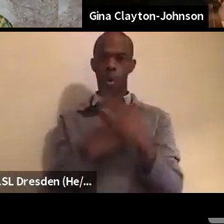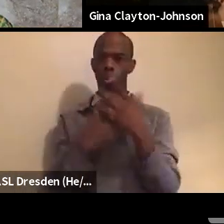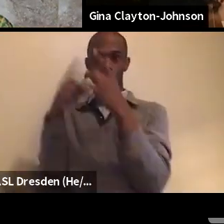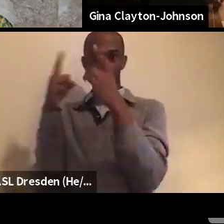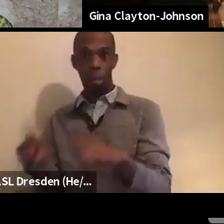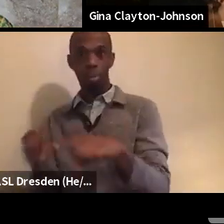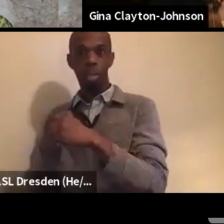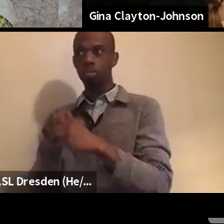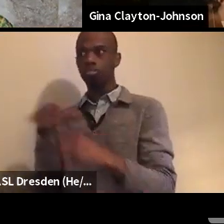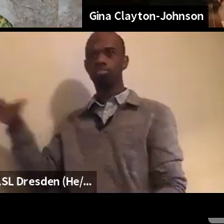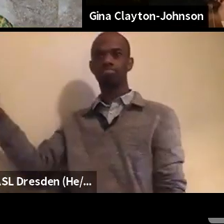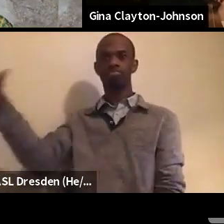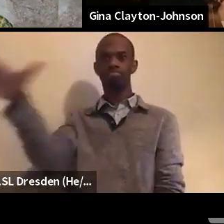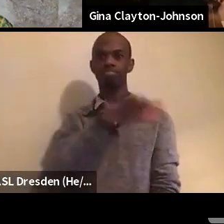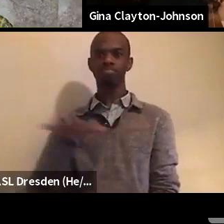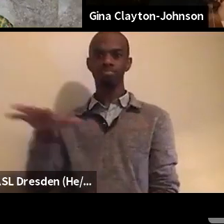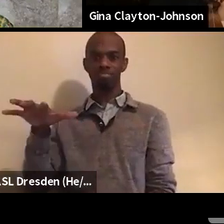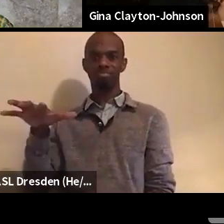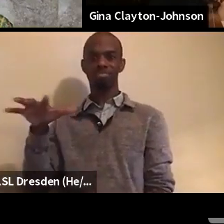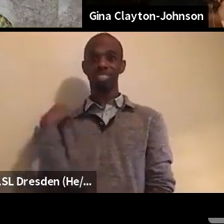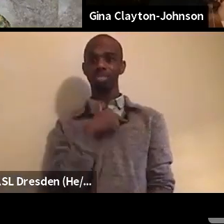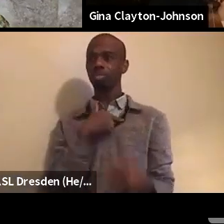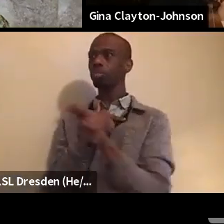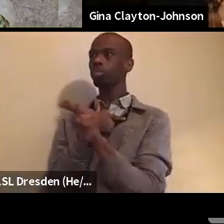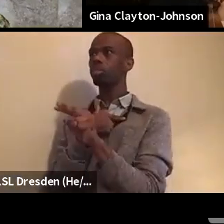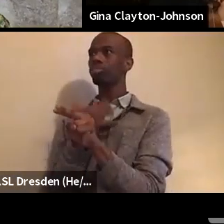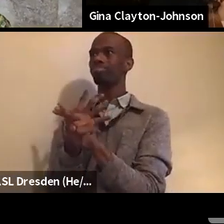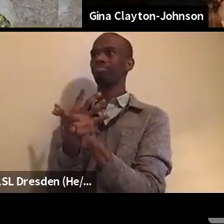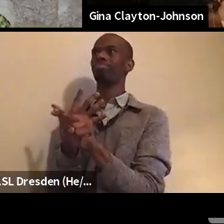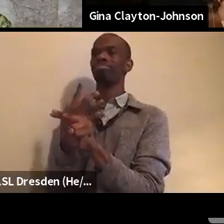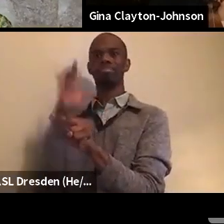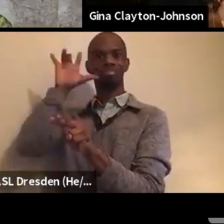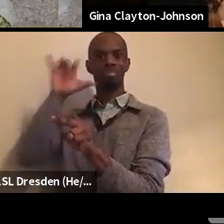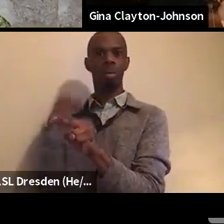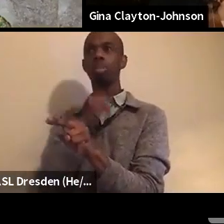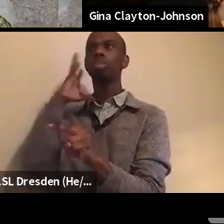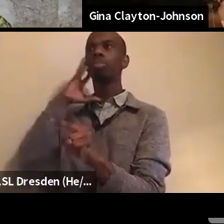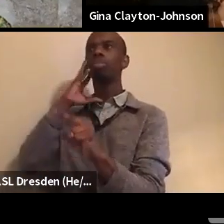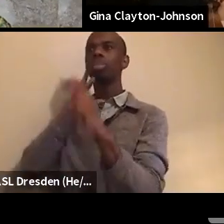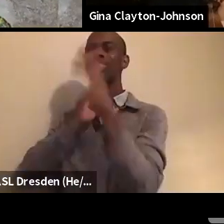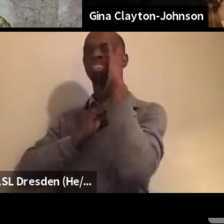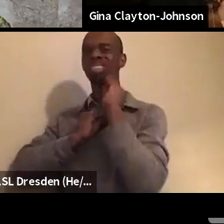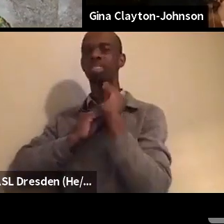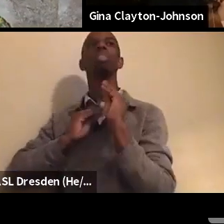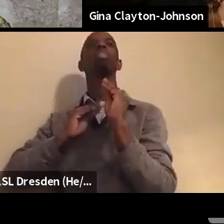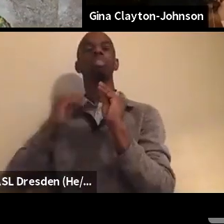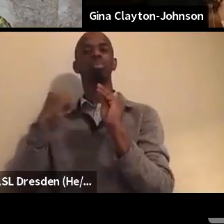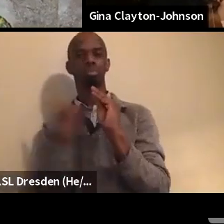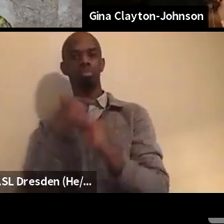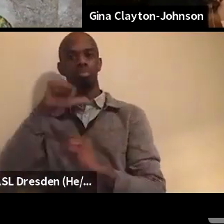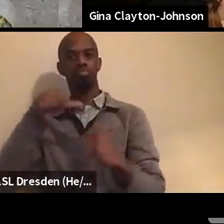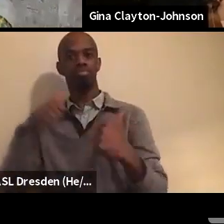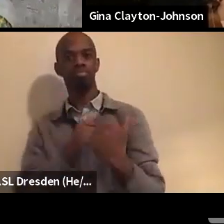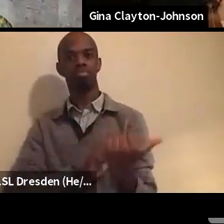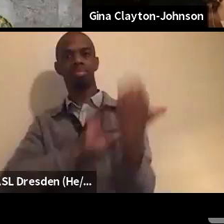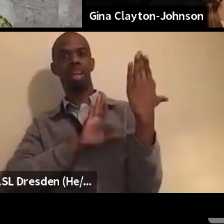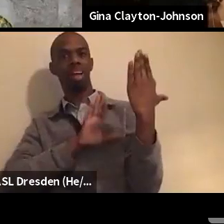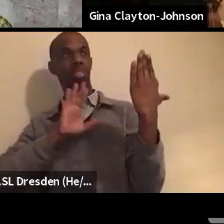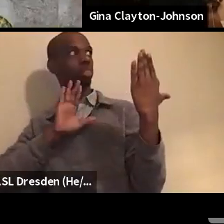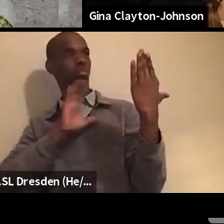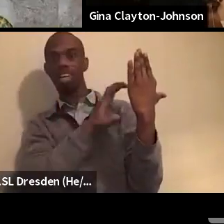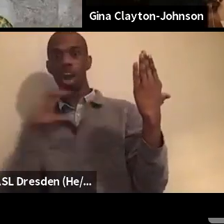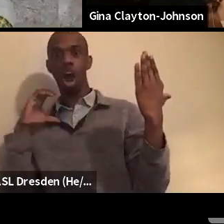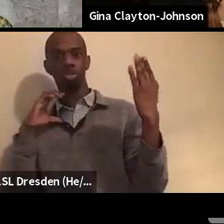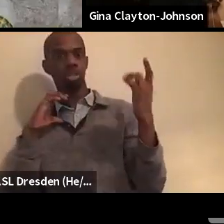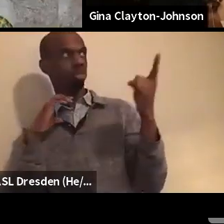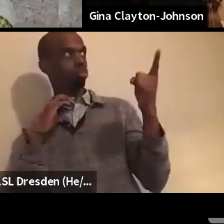challenge our Congress to try to push something forward that could match what was happening in the streets. The bill